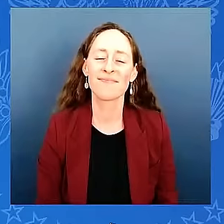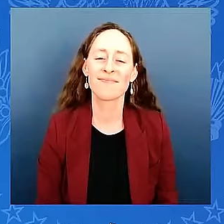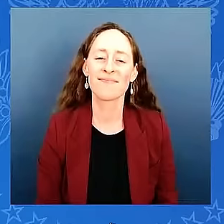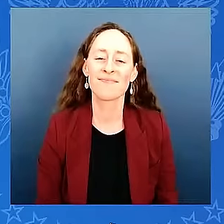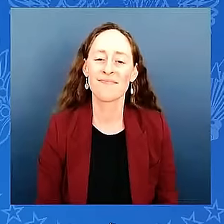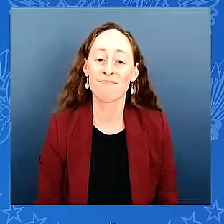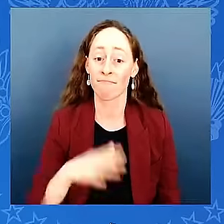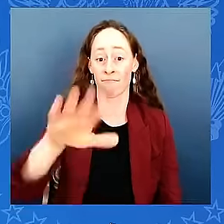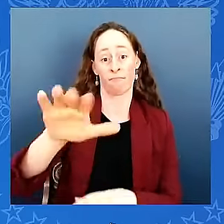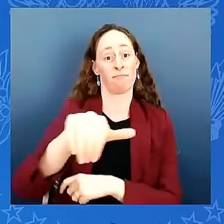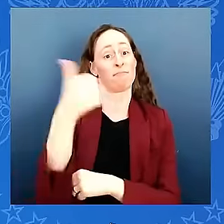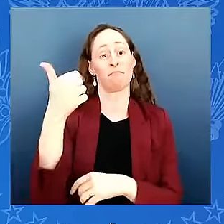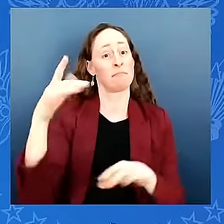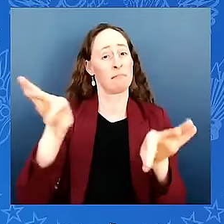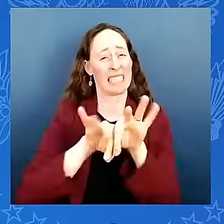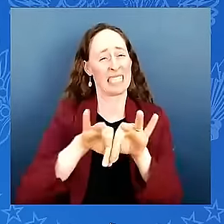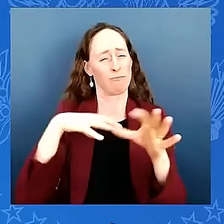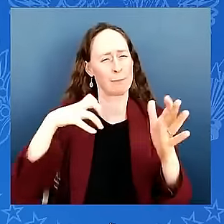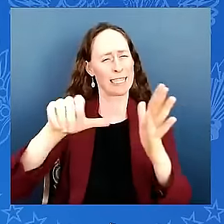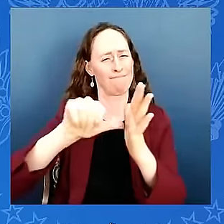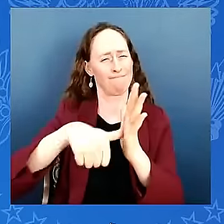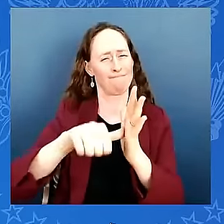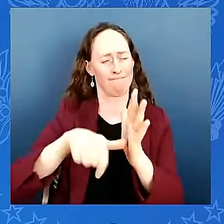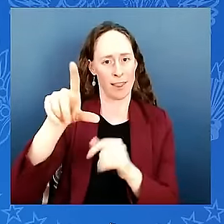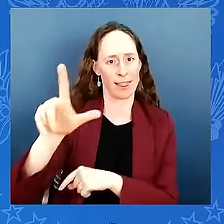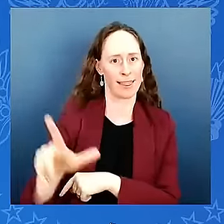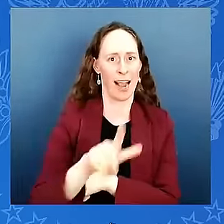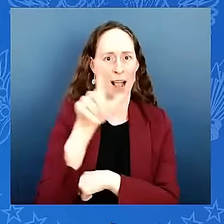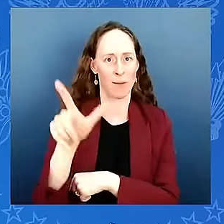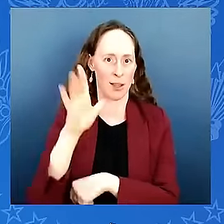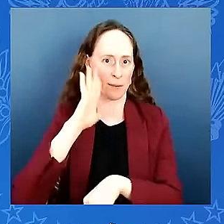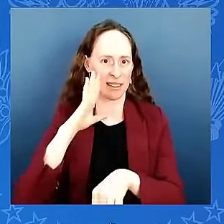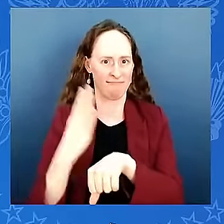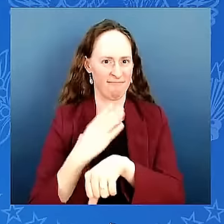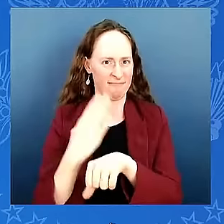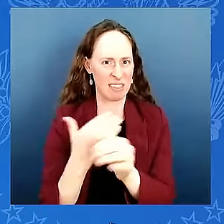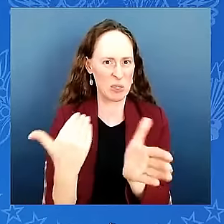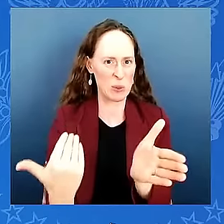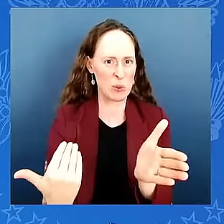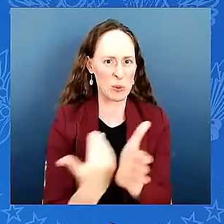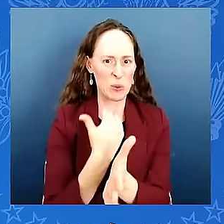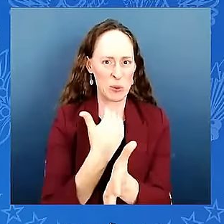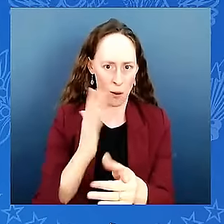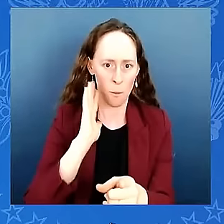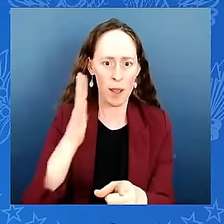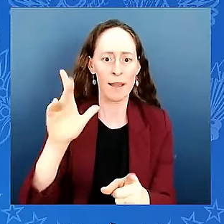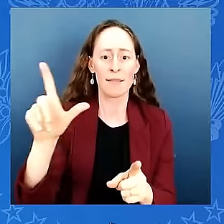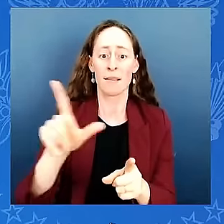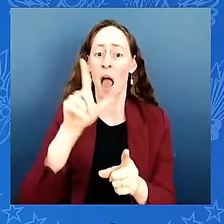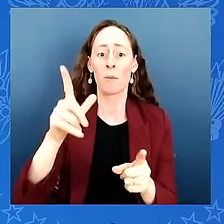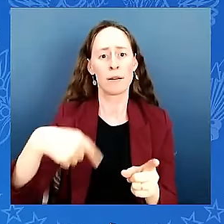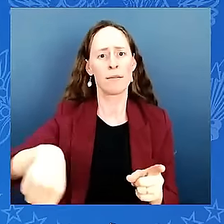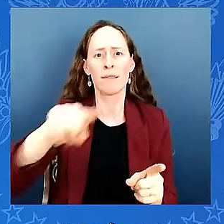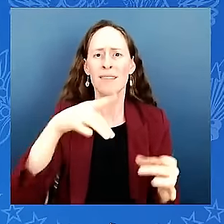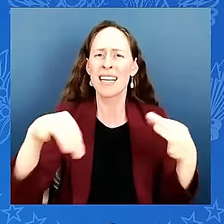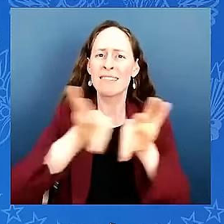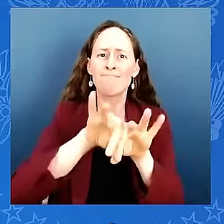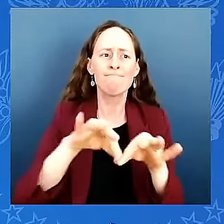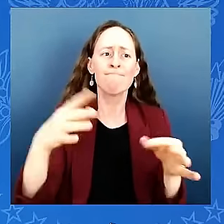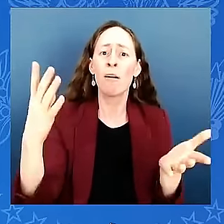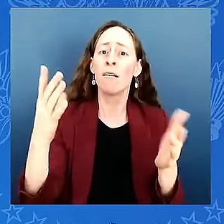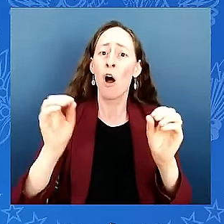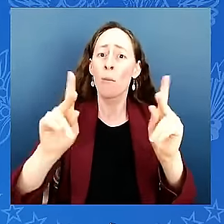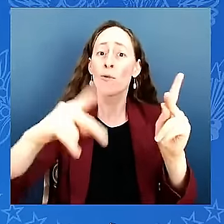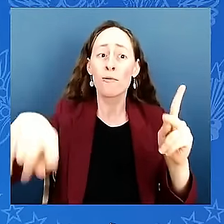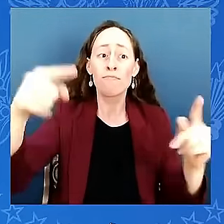this actual place it affords us to create opportunity for learning and careers as well as seeing a new workforce